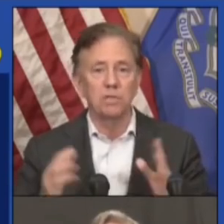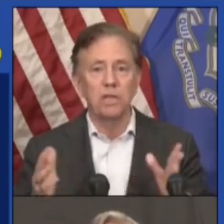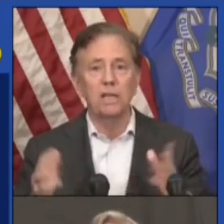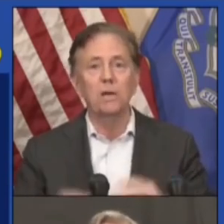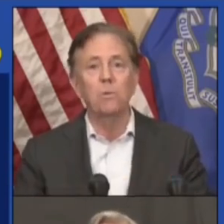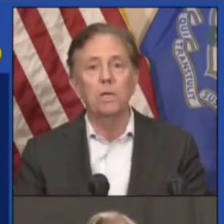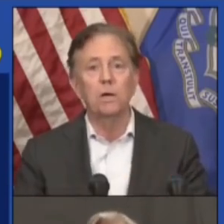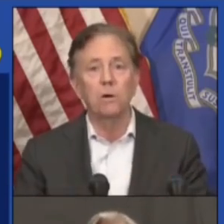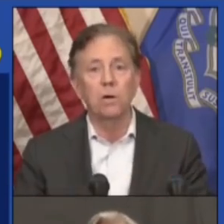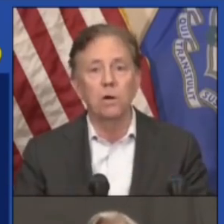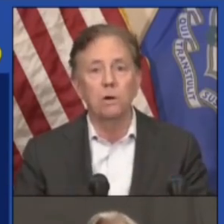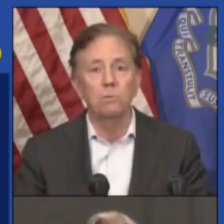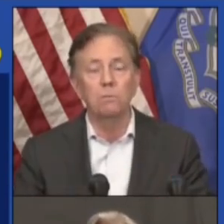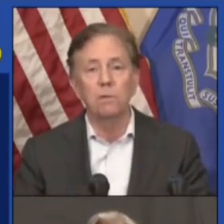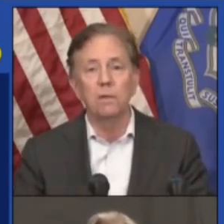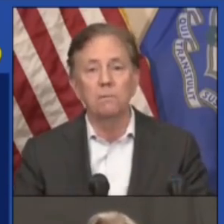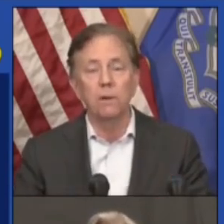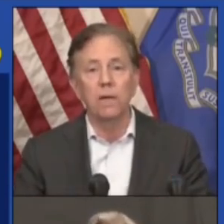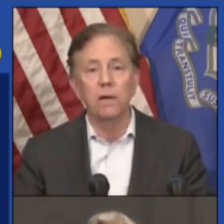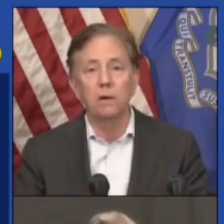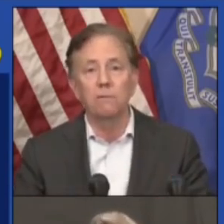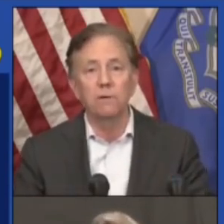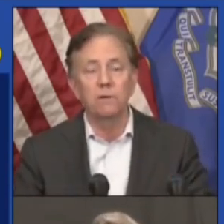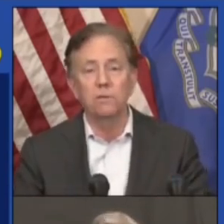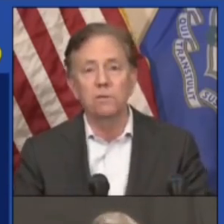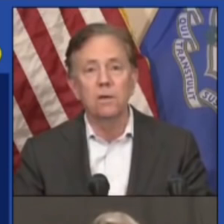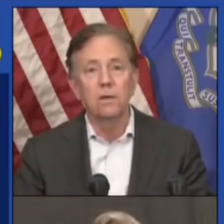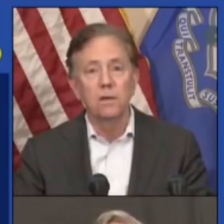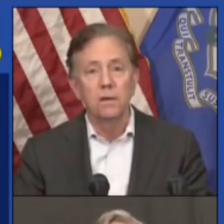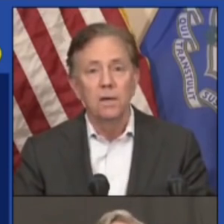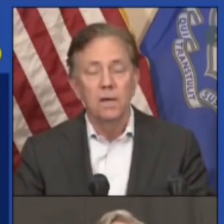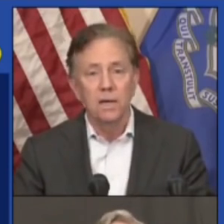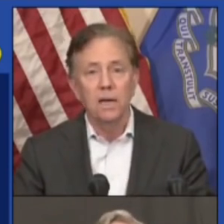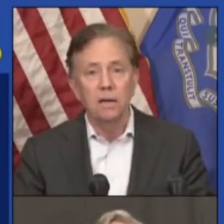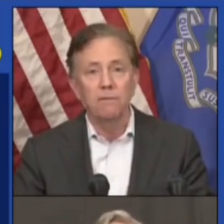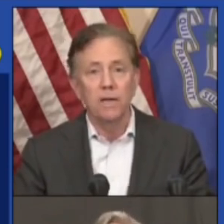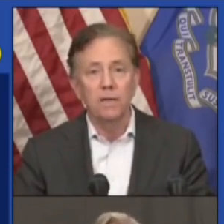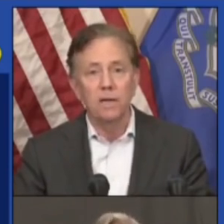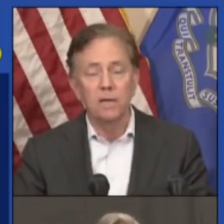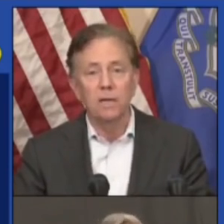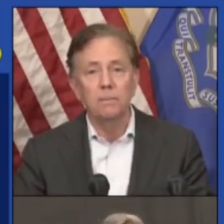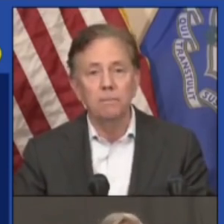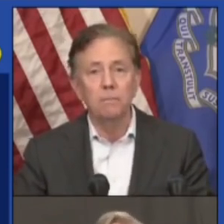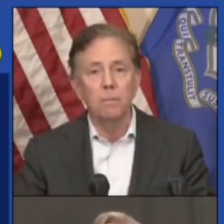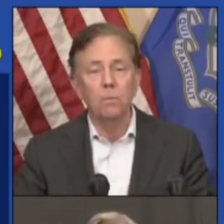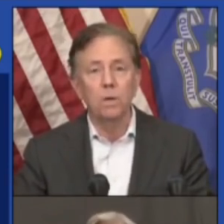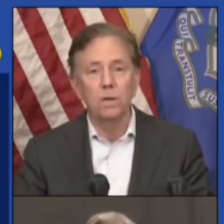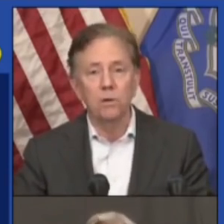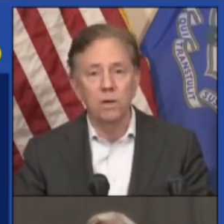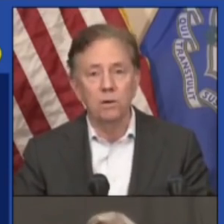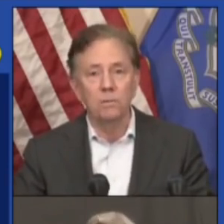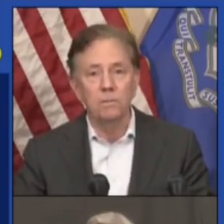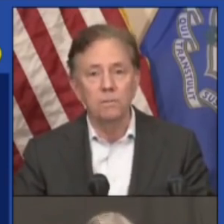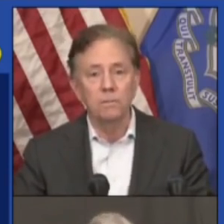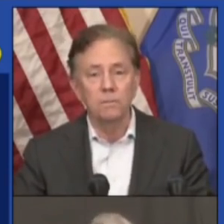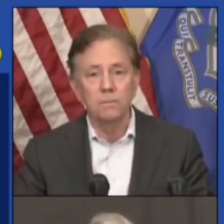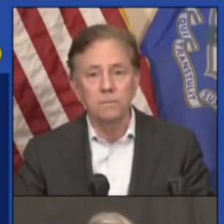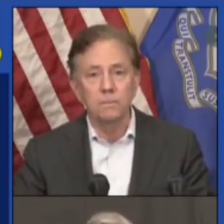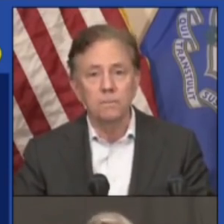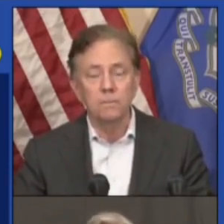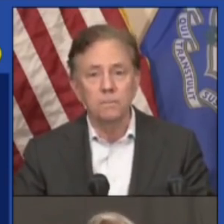it was exactly one year ago that we had our first Connecticut fatality, one year ago.